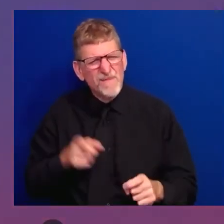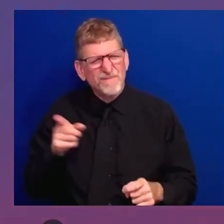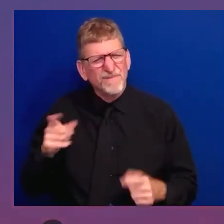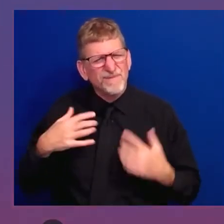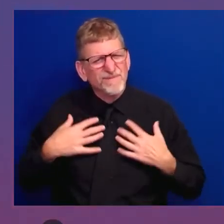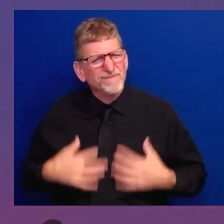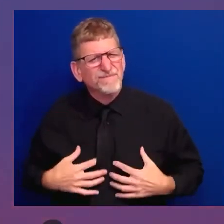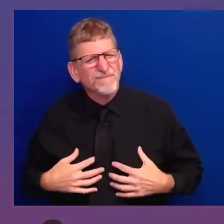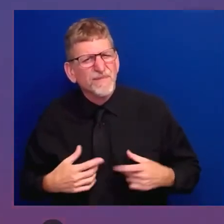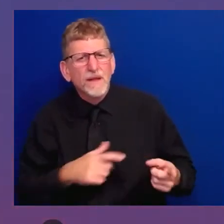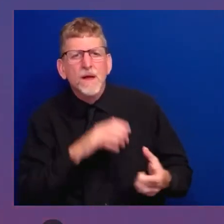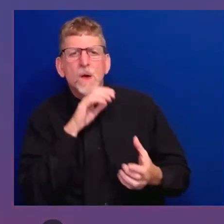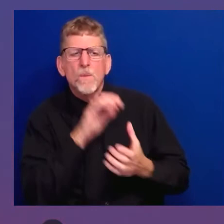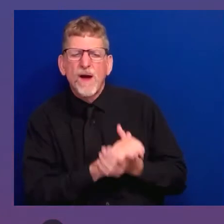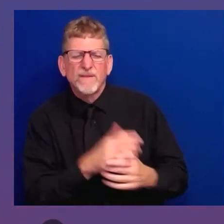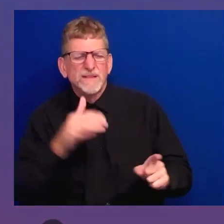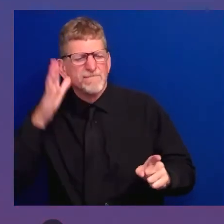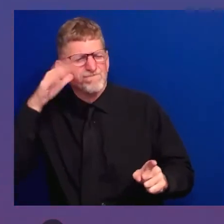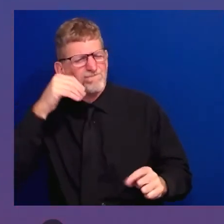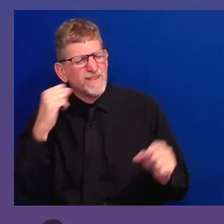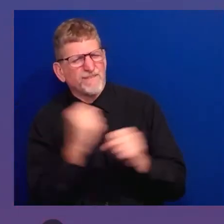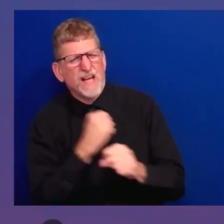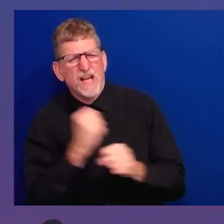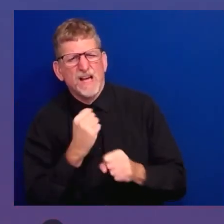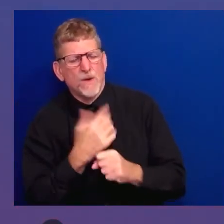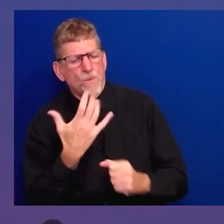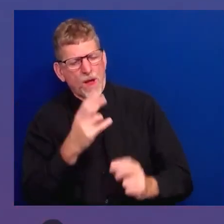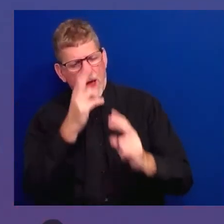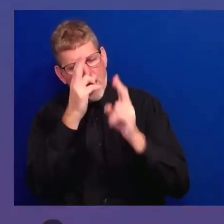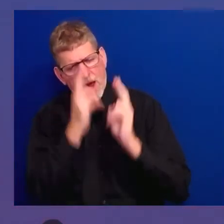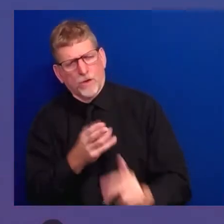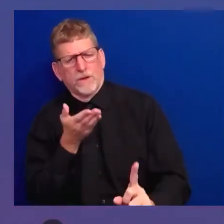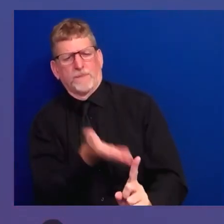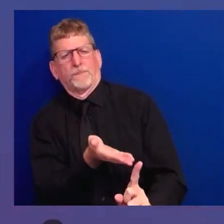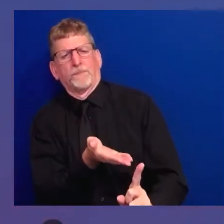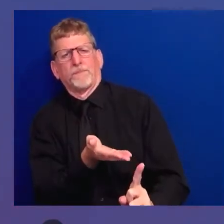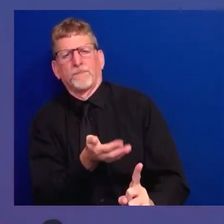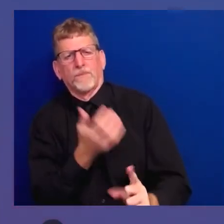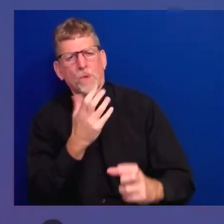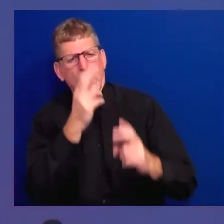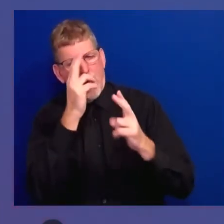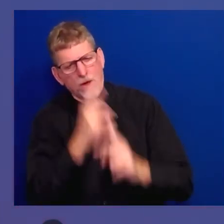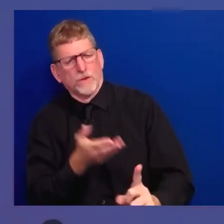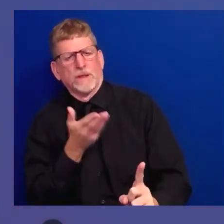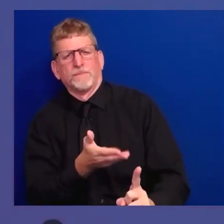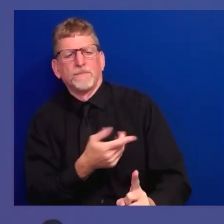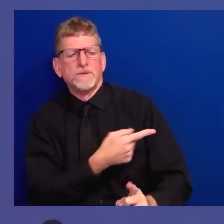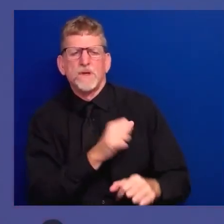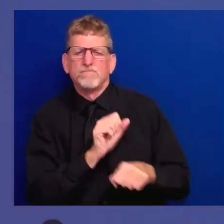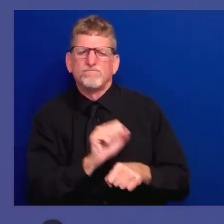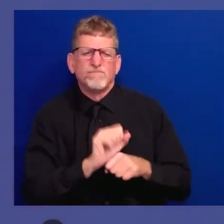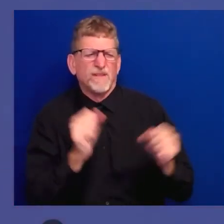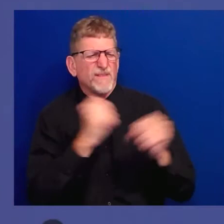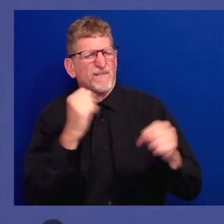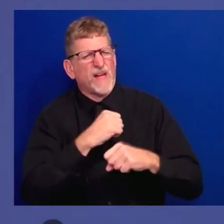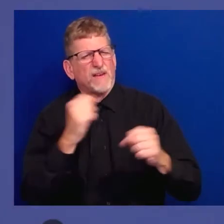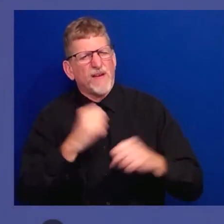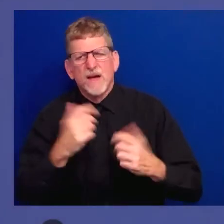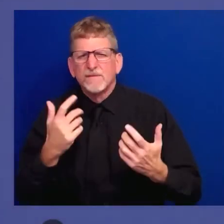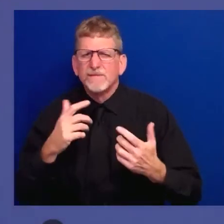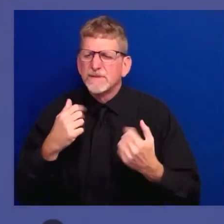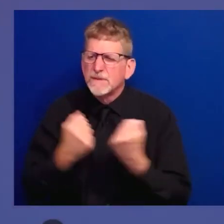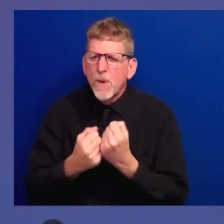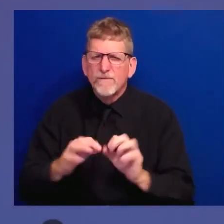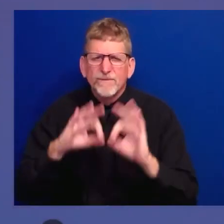memory, for our veterans and their families are going through the same thing today. Families like hers, like so many of yours,